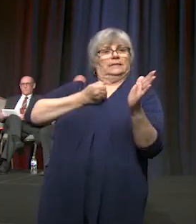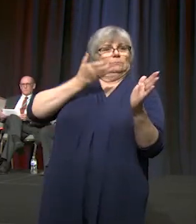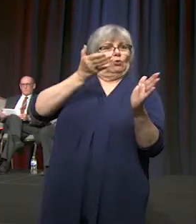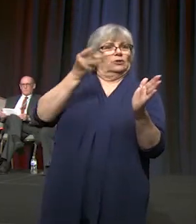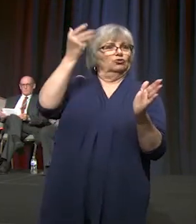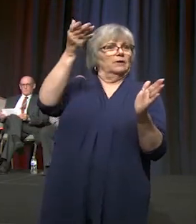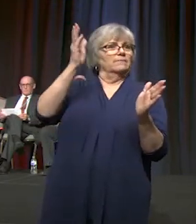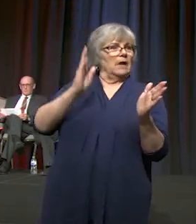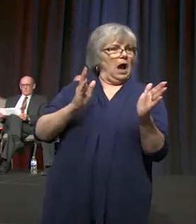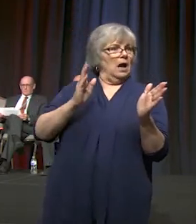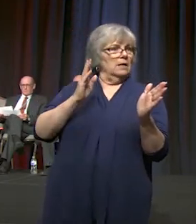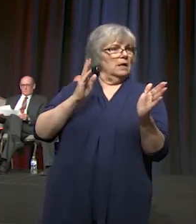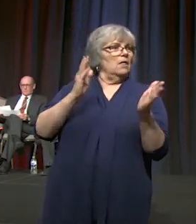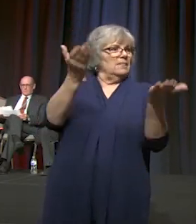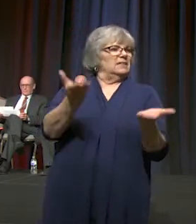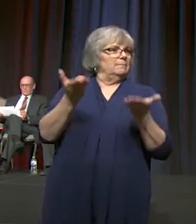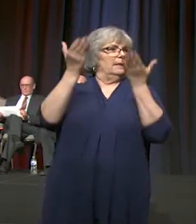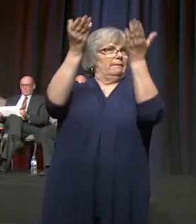lifted for that day.